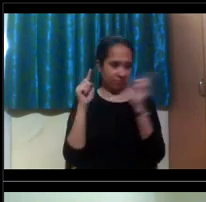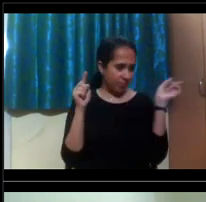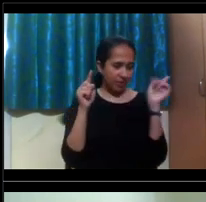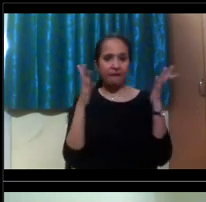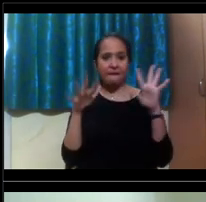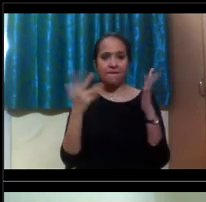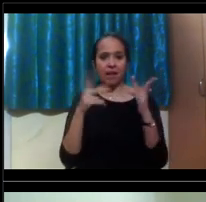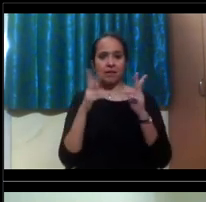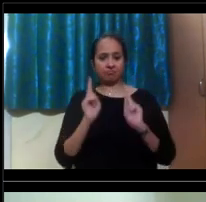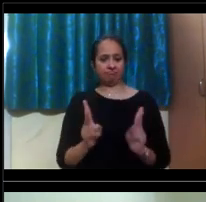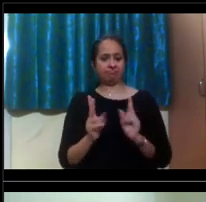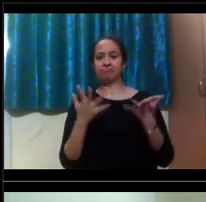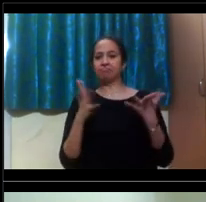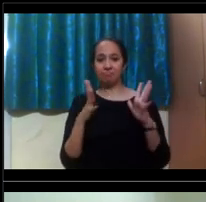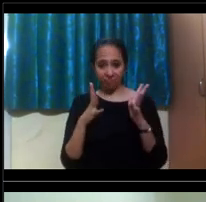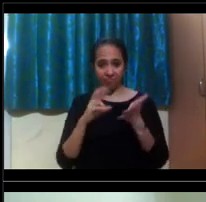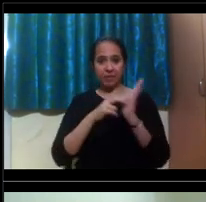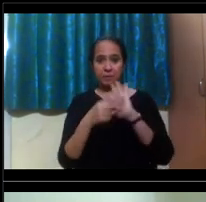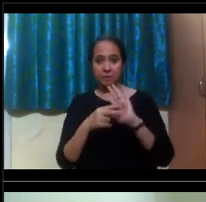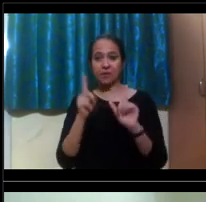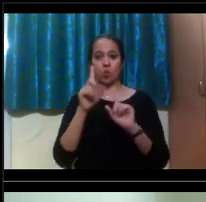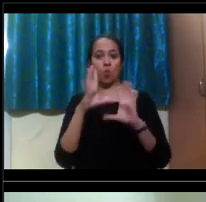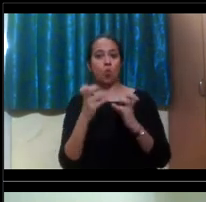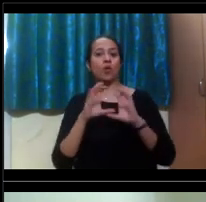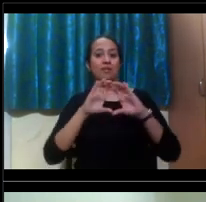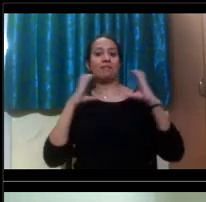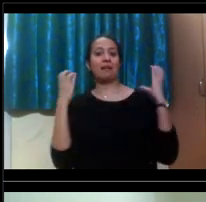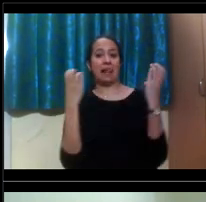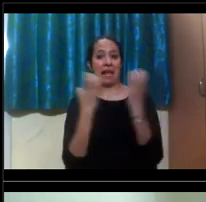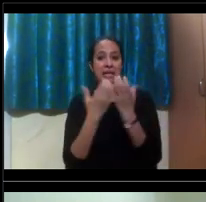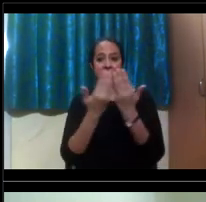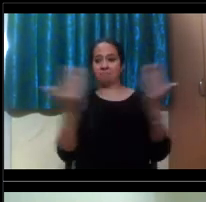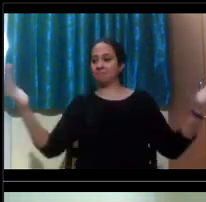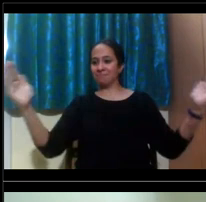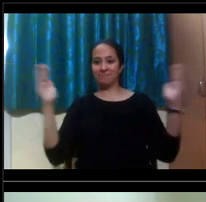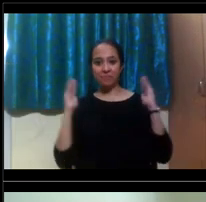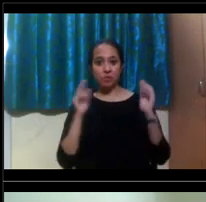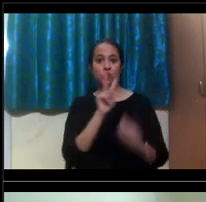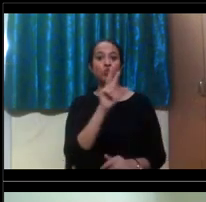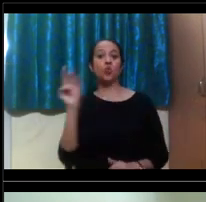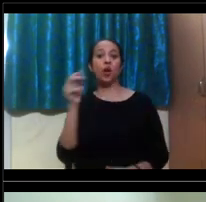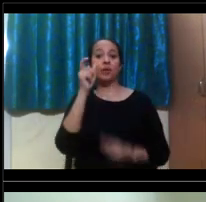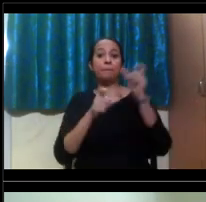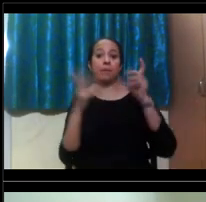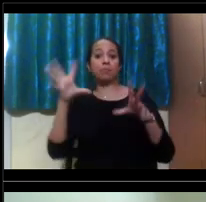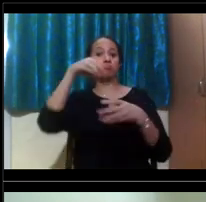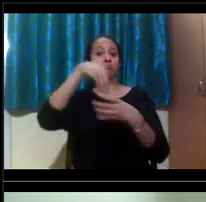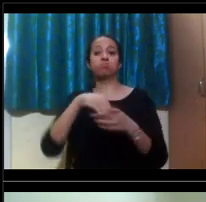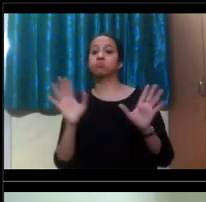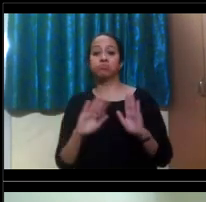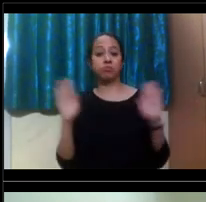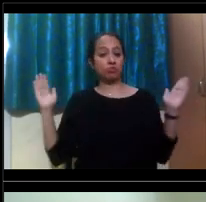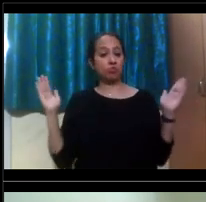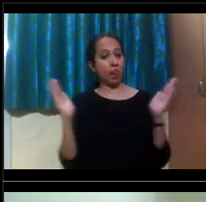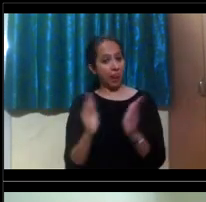maybe it's not being in a classroom filled with 100, 200, 300 people. It might be, we have a testing center here. And so you can have your own